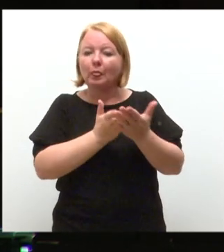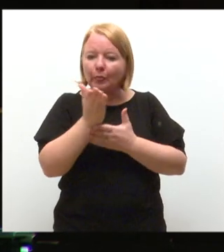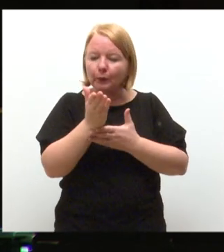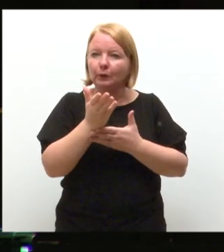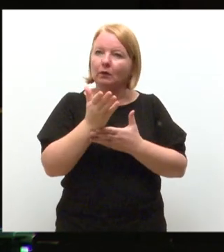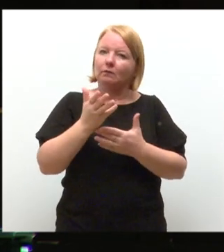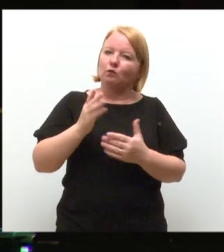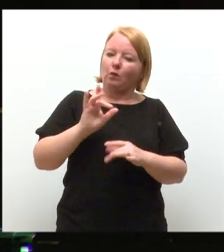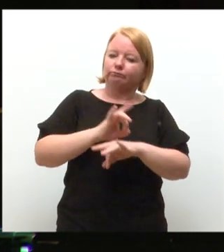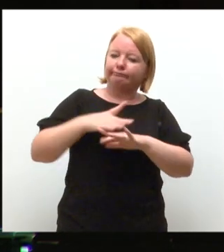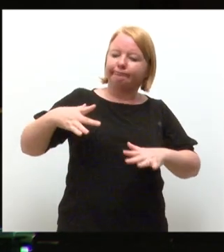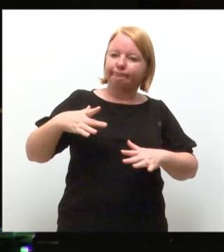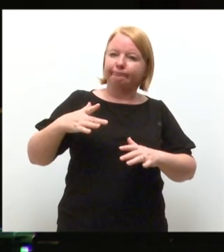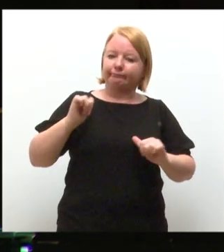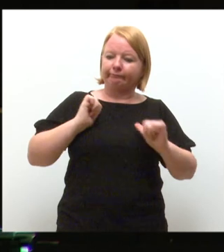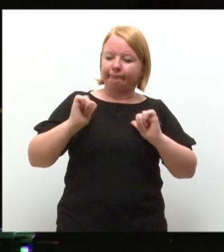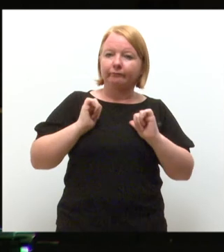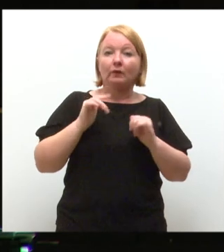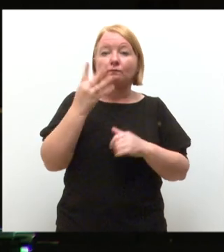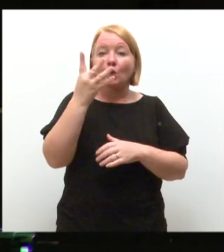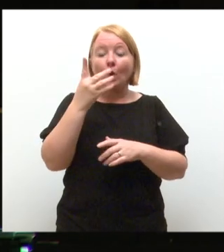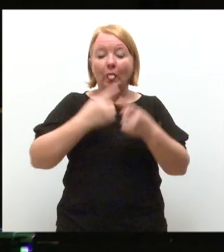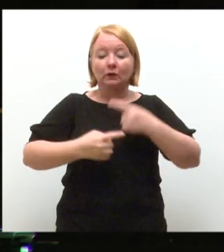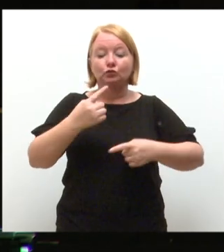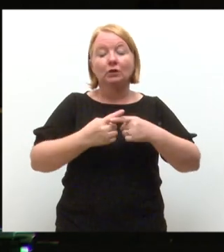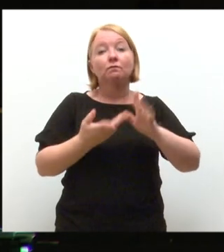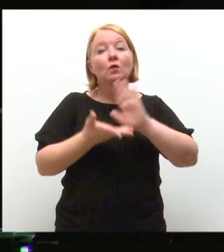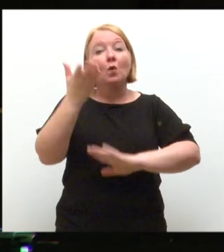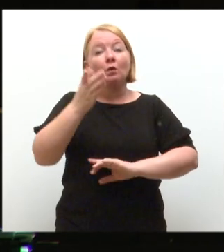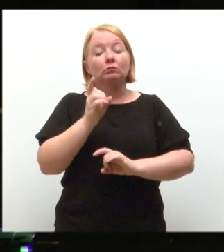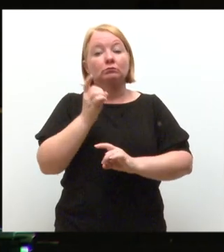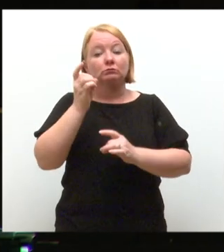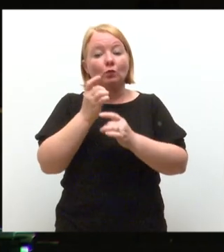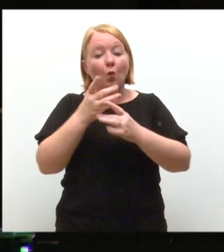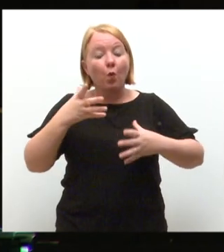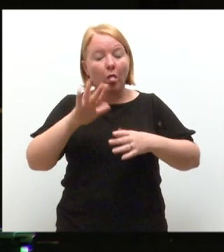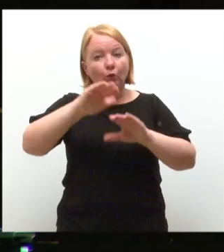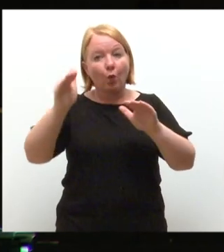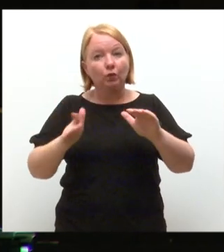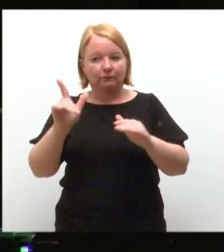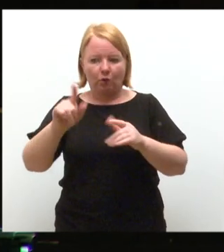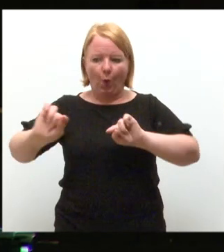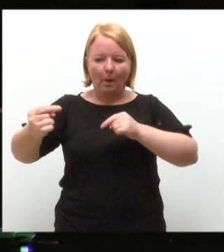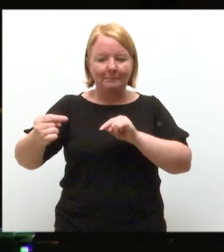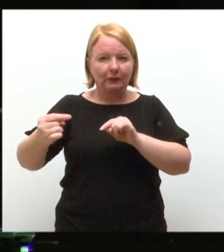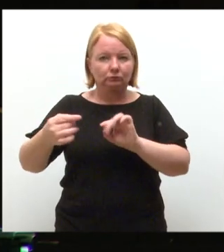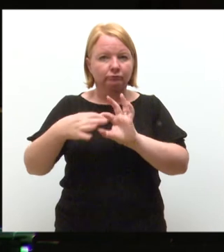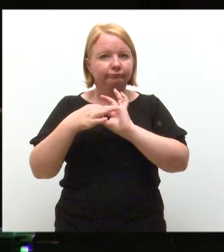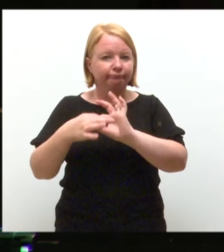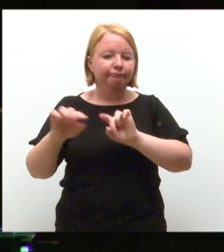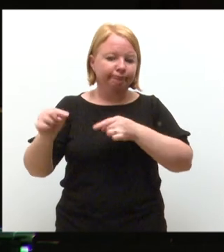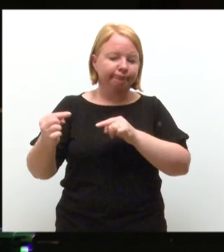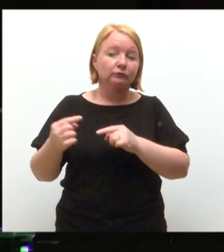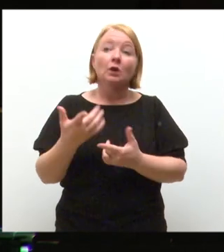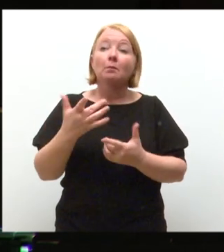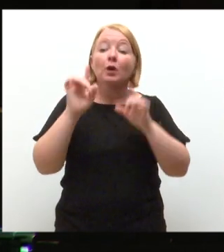performing athletes. We had four students last year from the university that went to the Gold Coast Commonwealth Games to compete. Many of our teams compete against